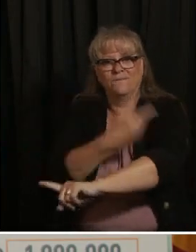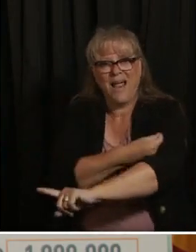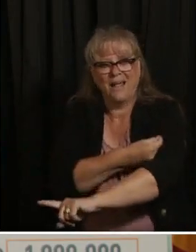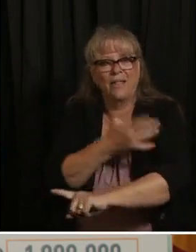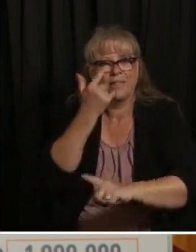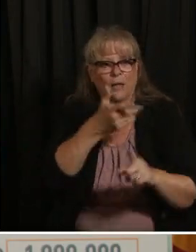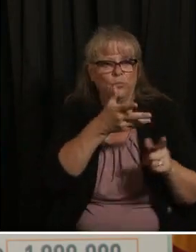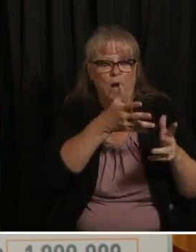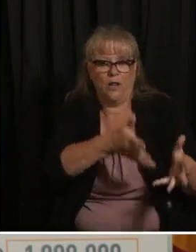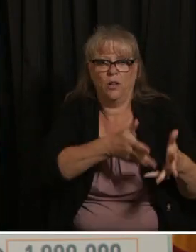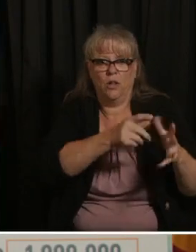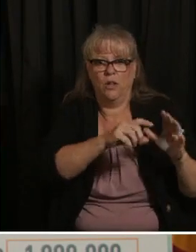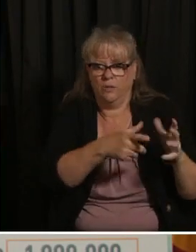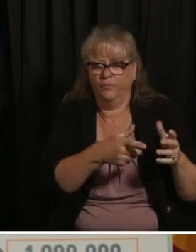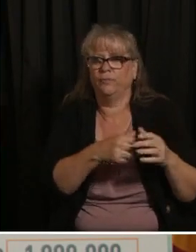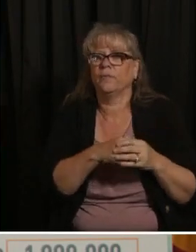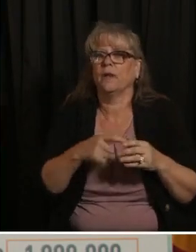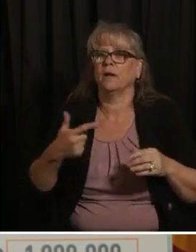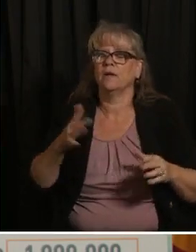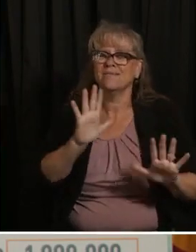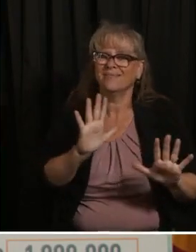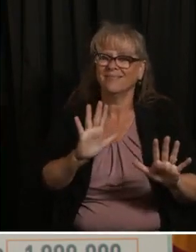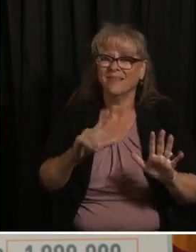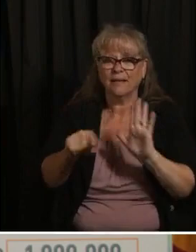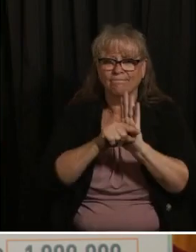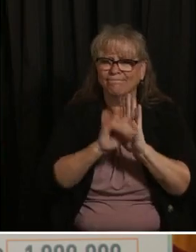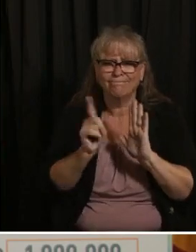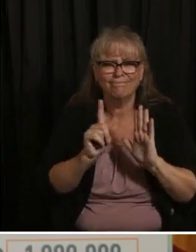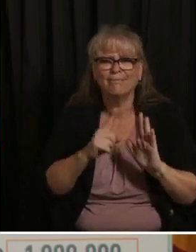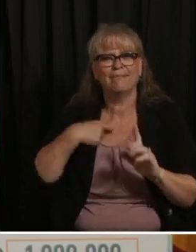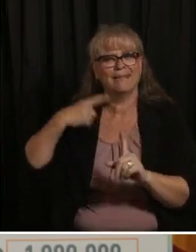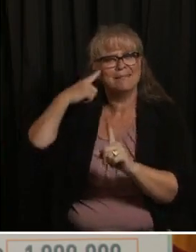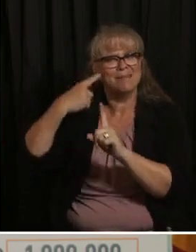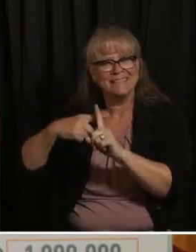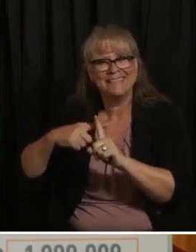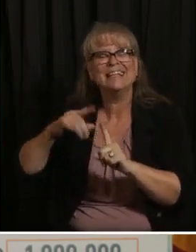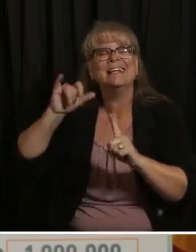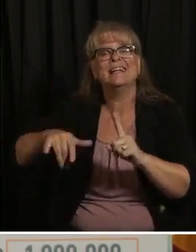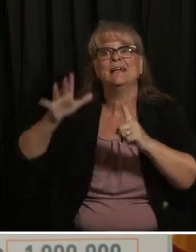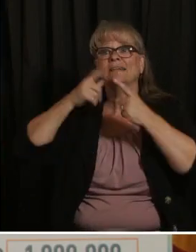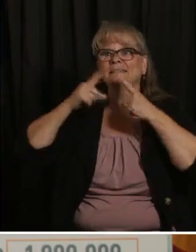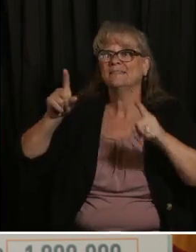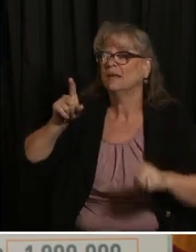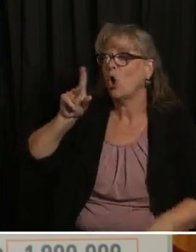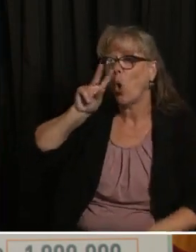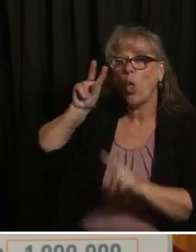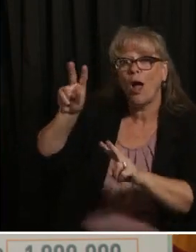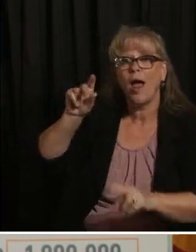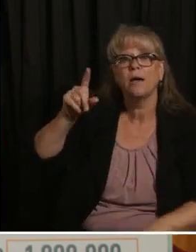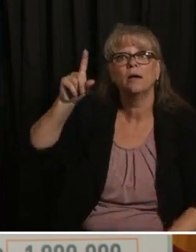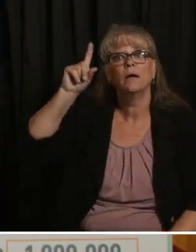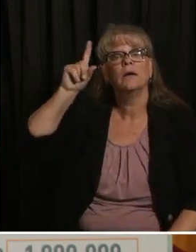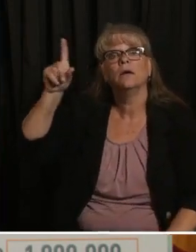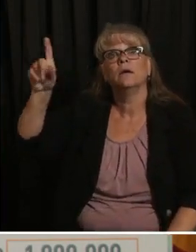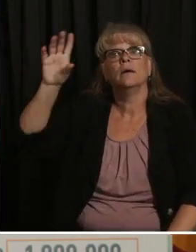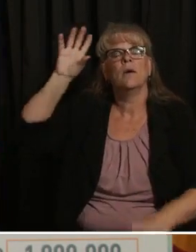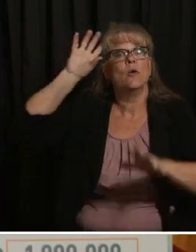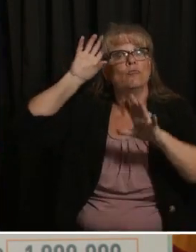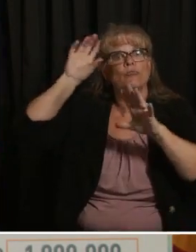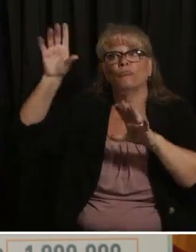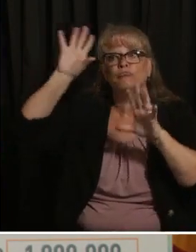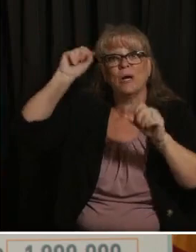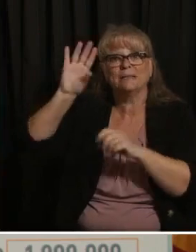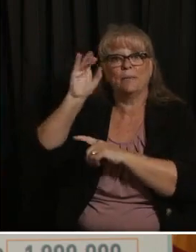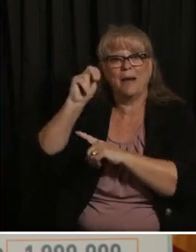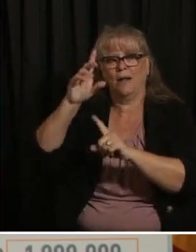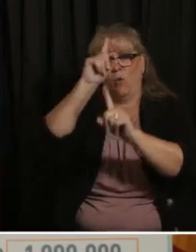that we will achieve president biden's goal of 70 percent of people uh age 18 and up uh